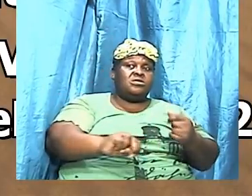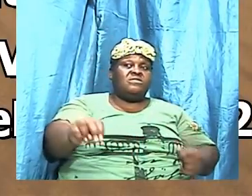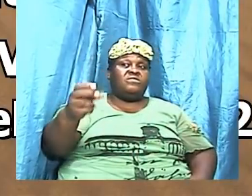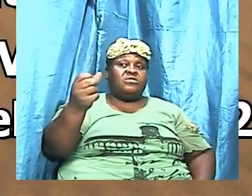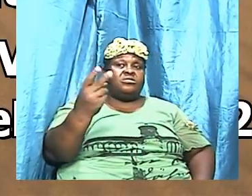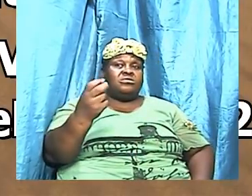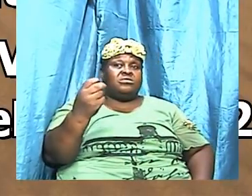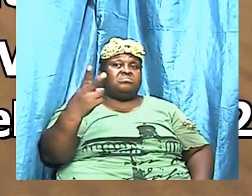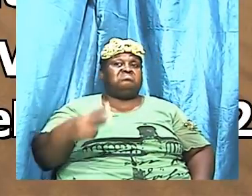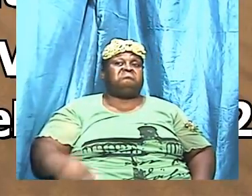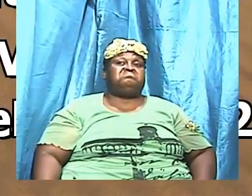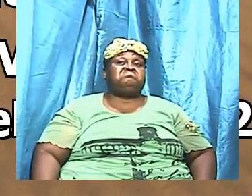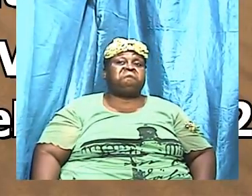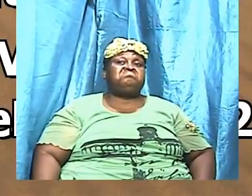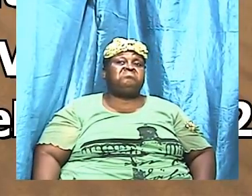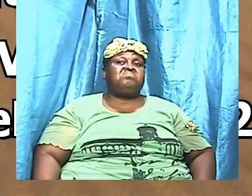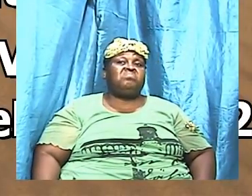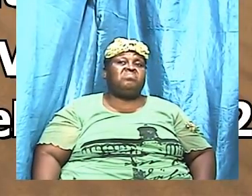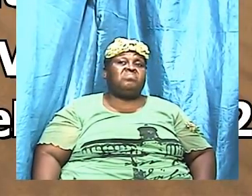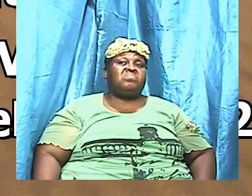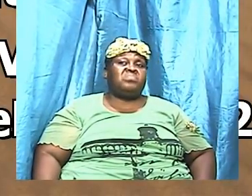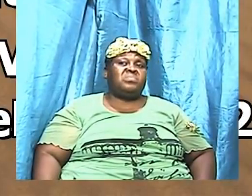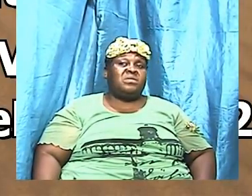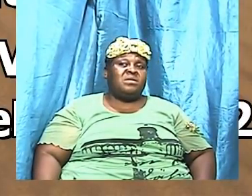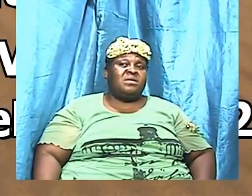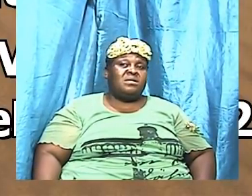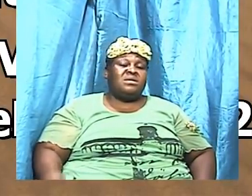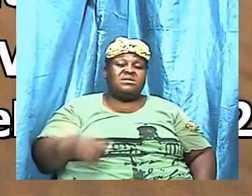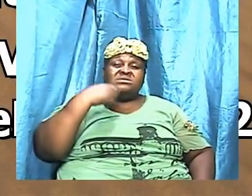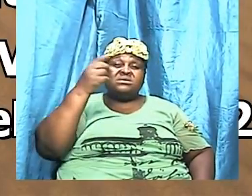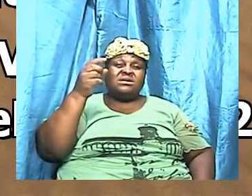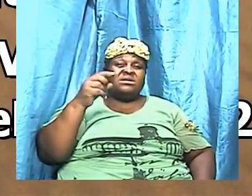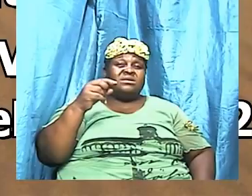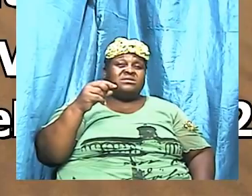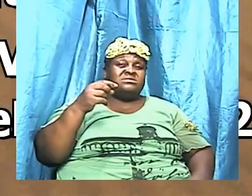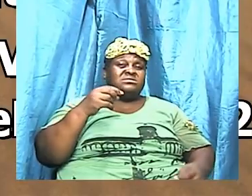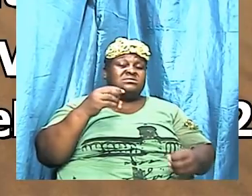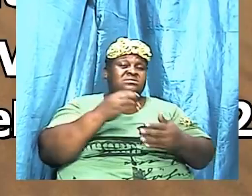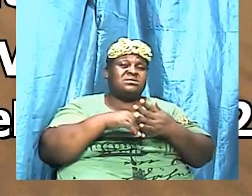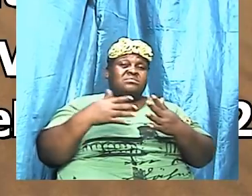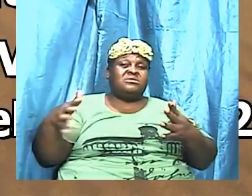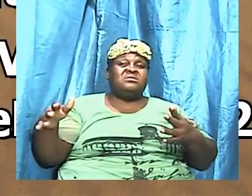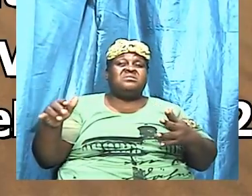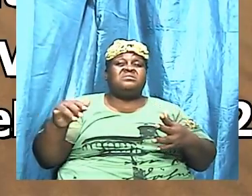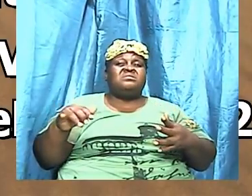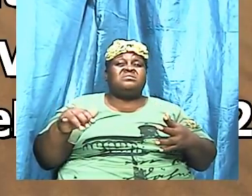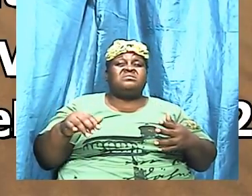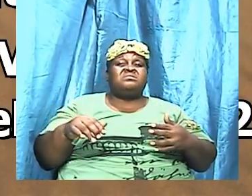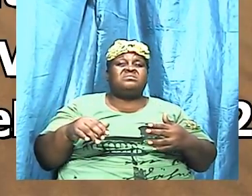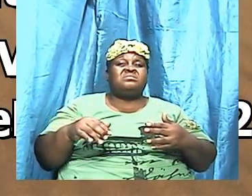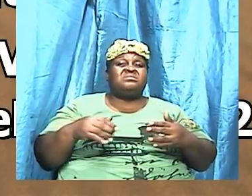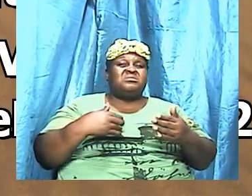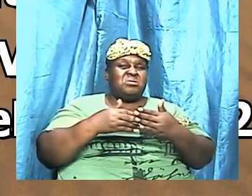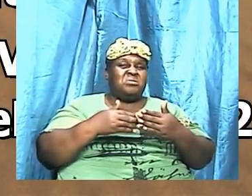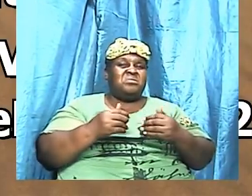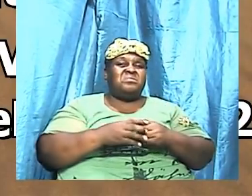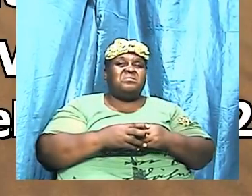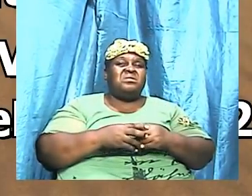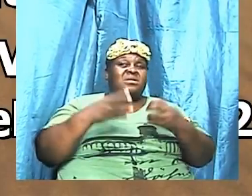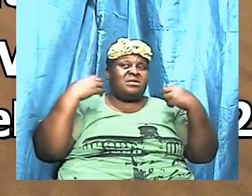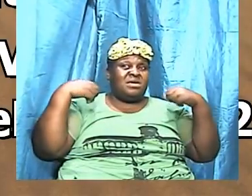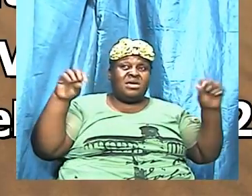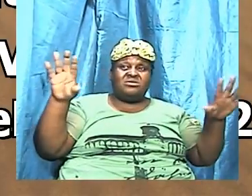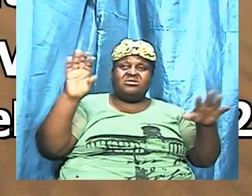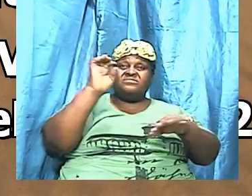something very, very similar. Verse 12, And the angel